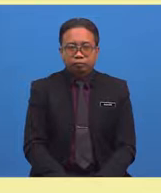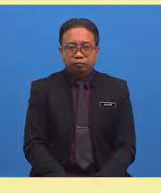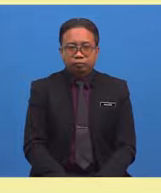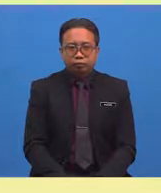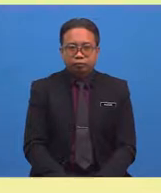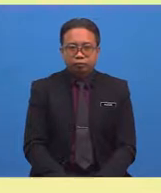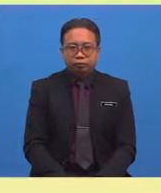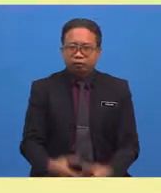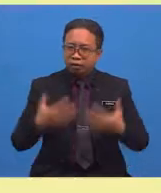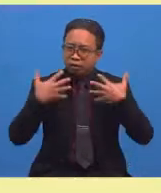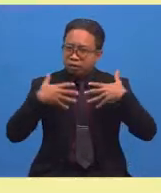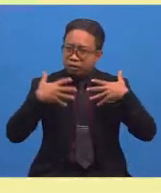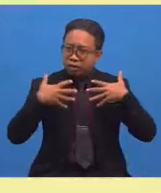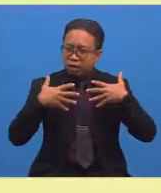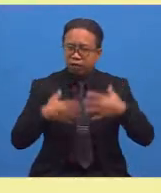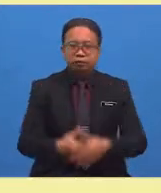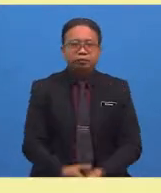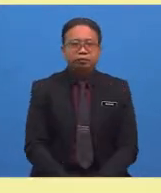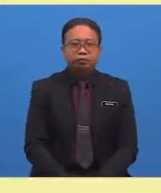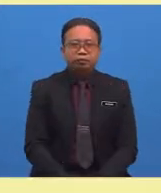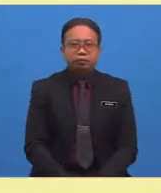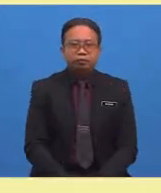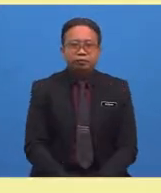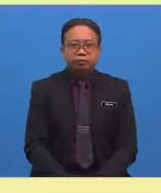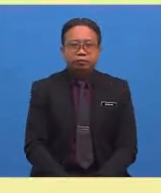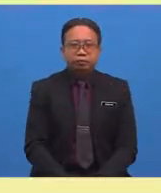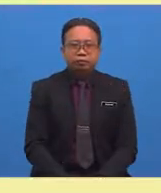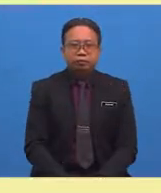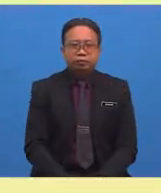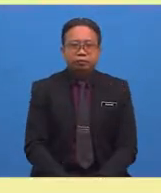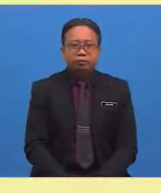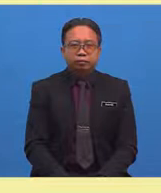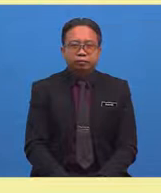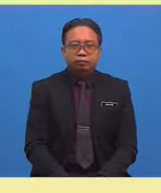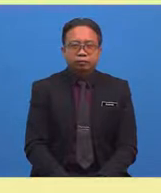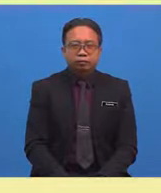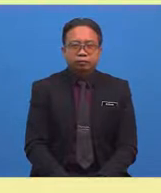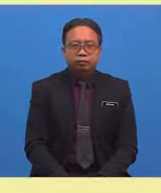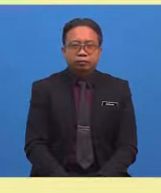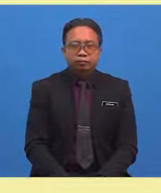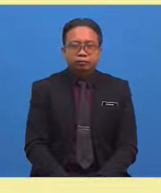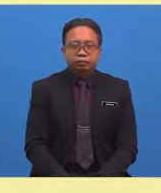Scat and frightened are synonyms. The odd one out is